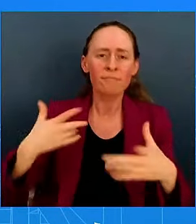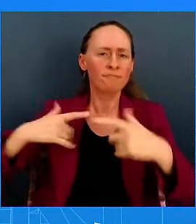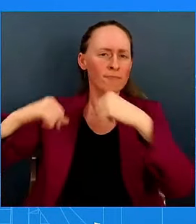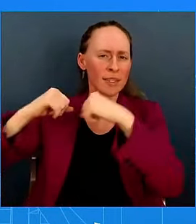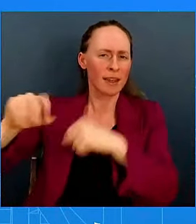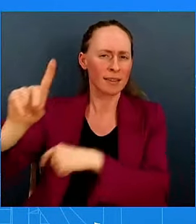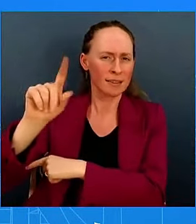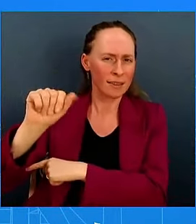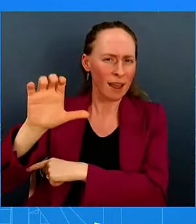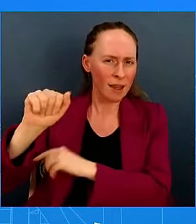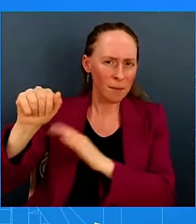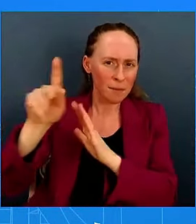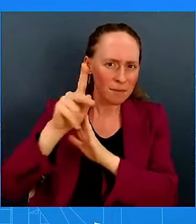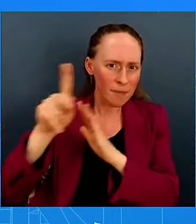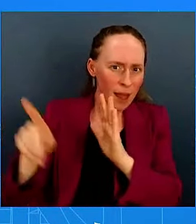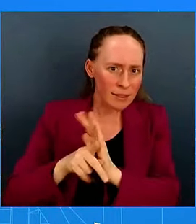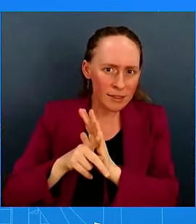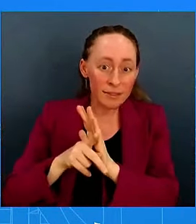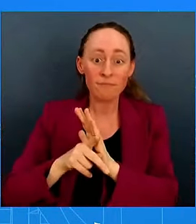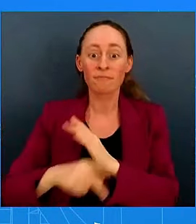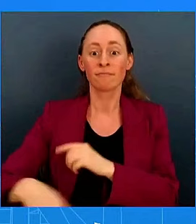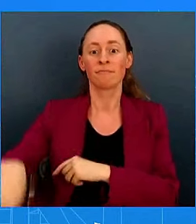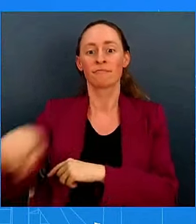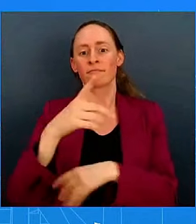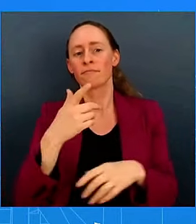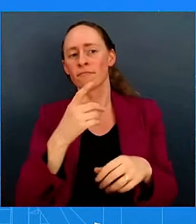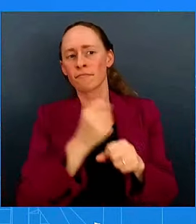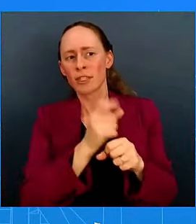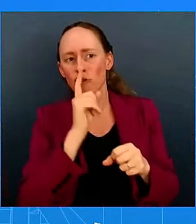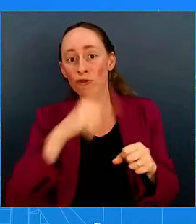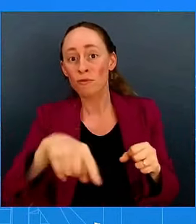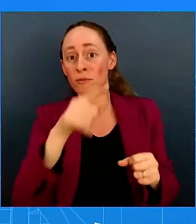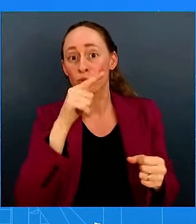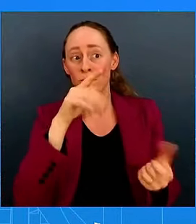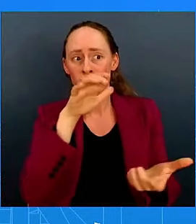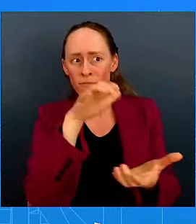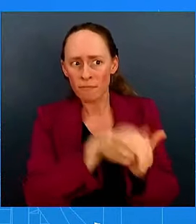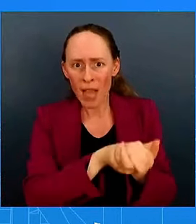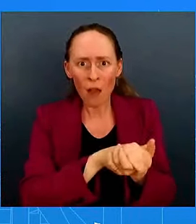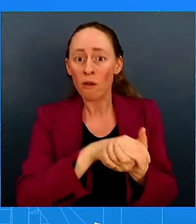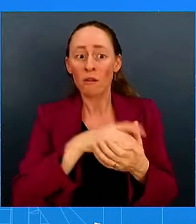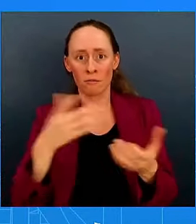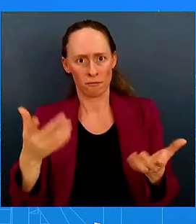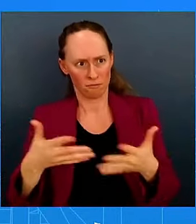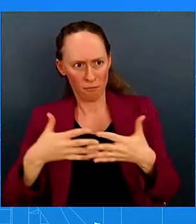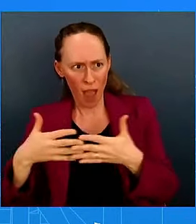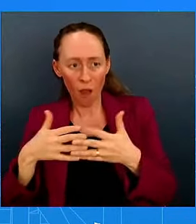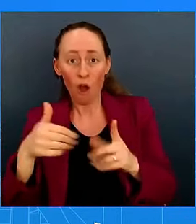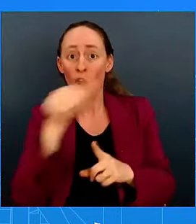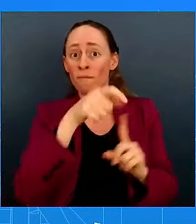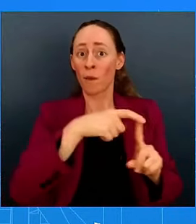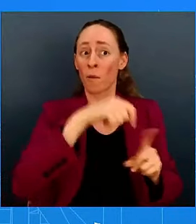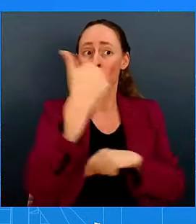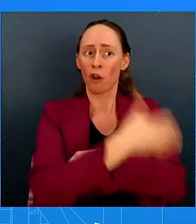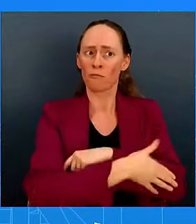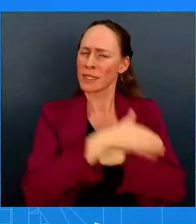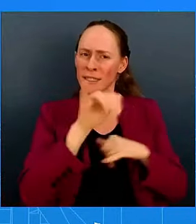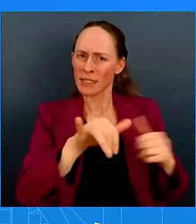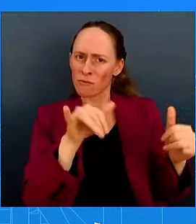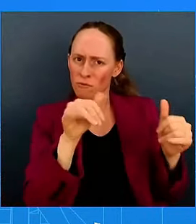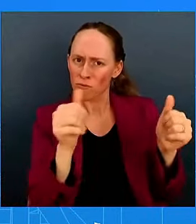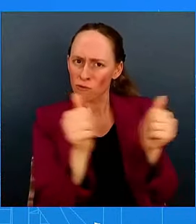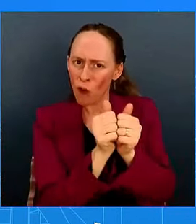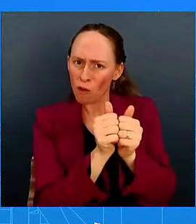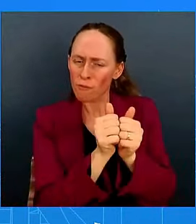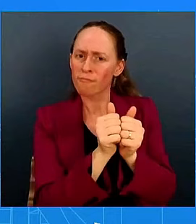together, where one spouse is a U.S. citizen and the other has been in the U.S. for 10 years or more.